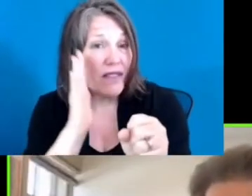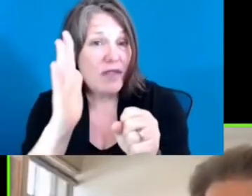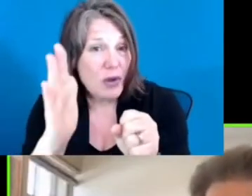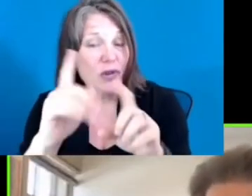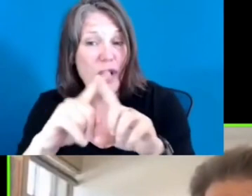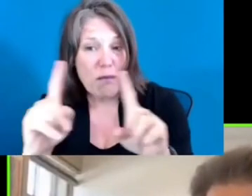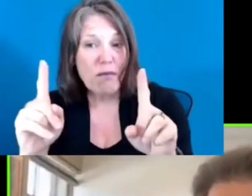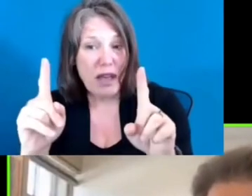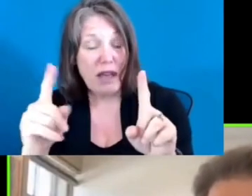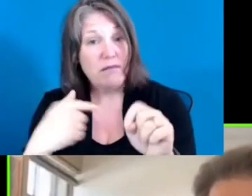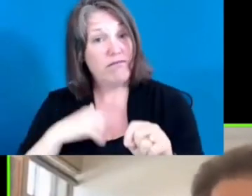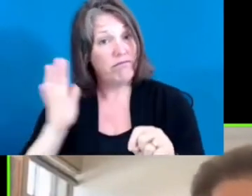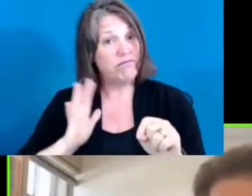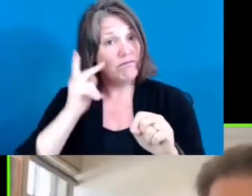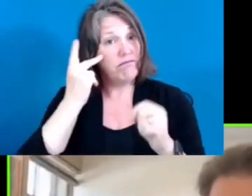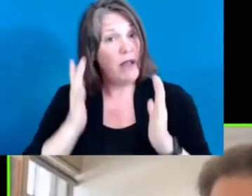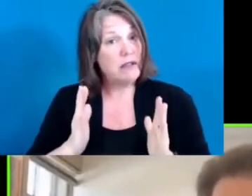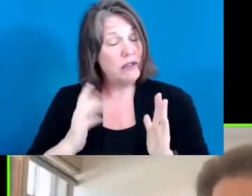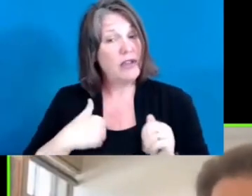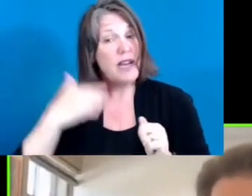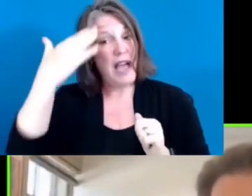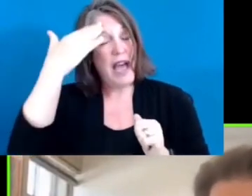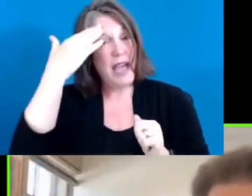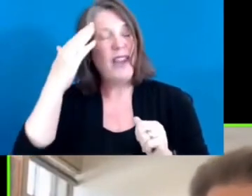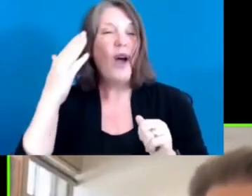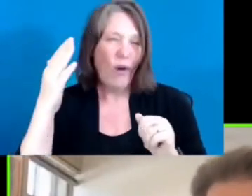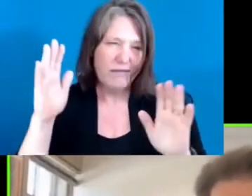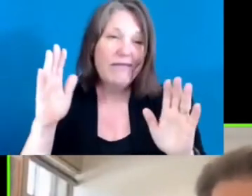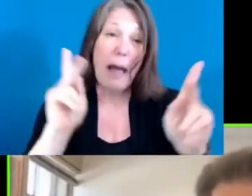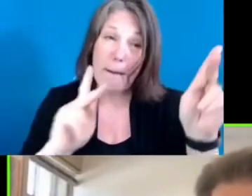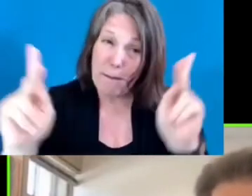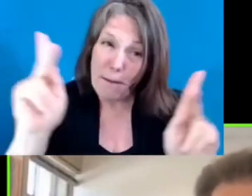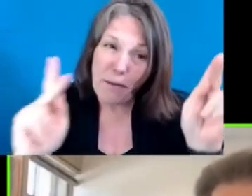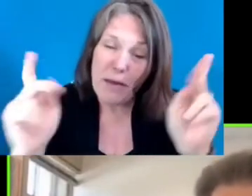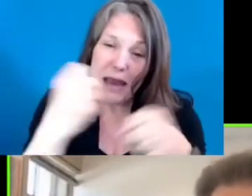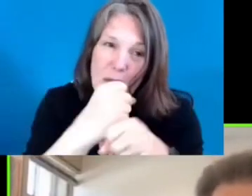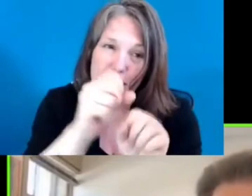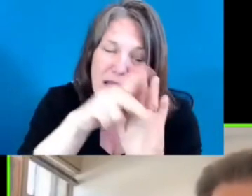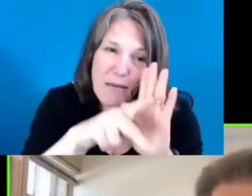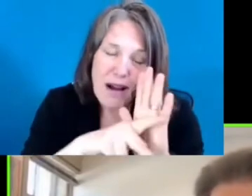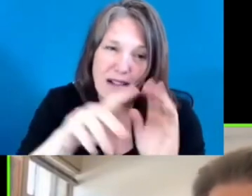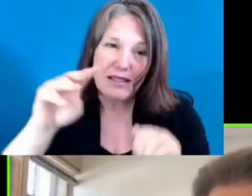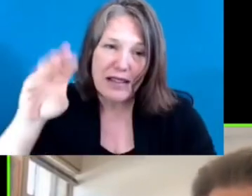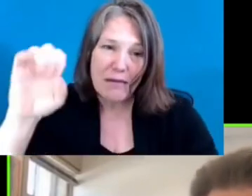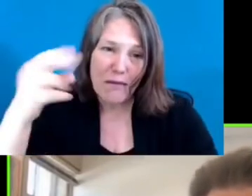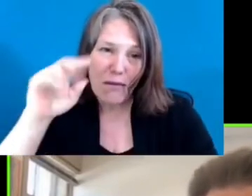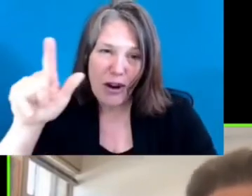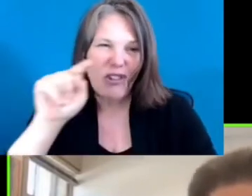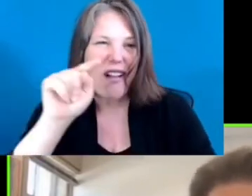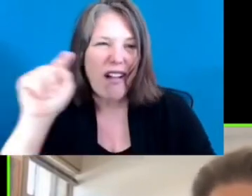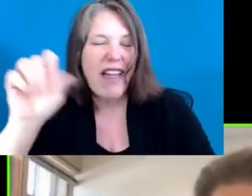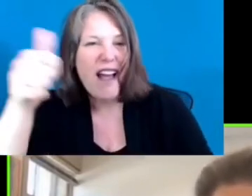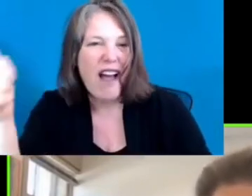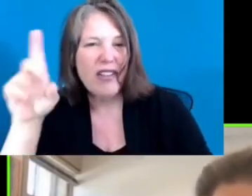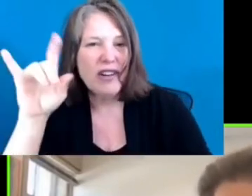it's people who make the policies. Thurgood Marshall and others, Diane and Alan Page in their own way, and Justice